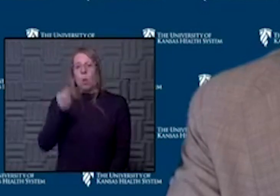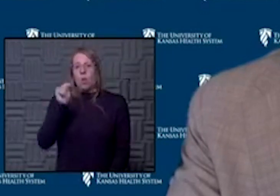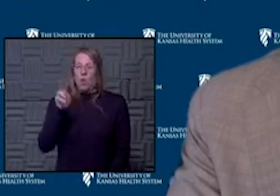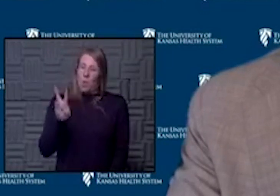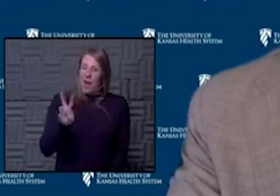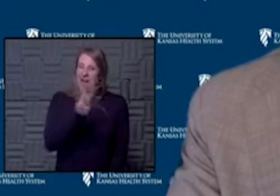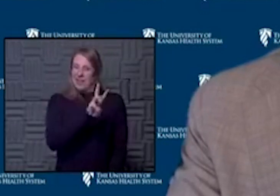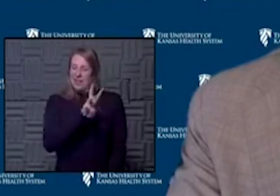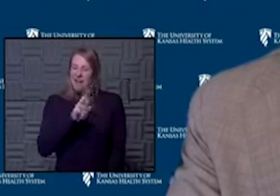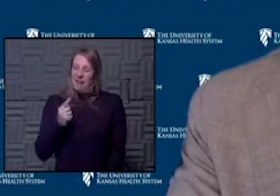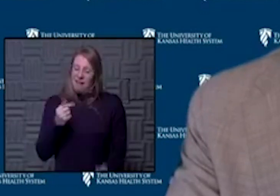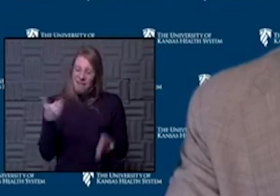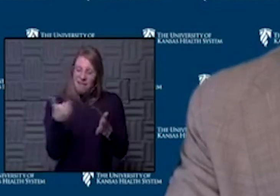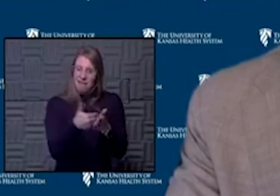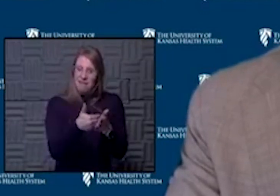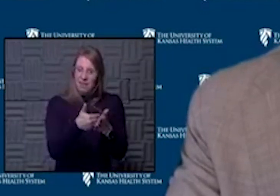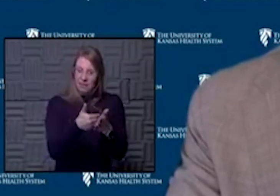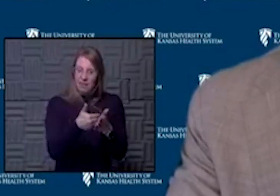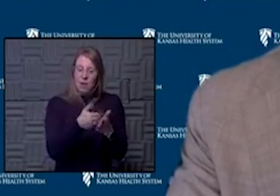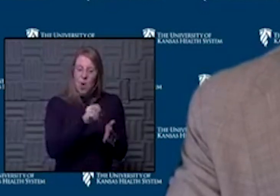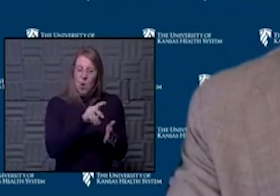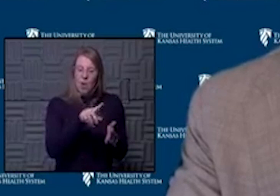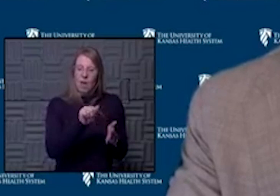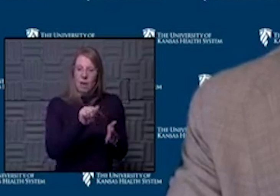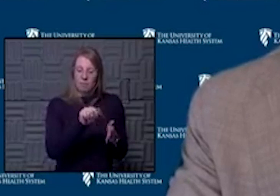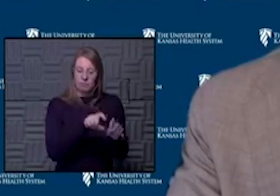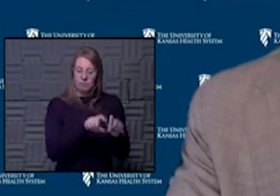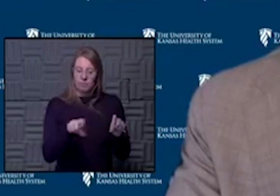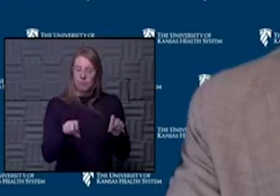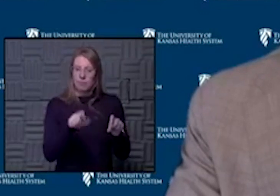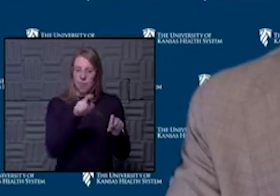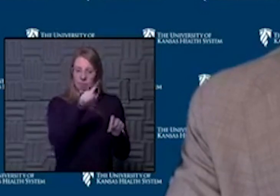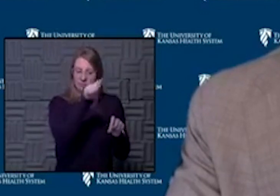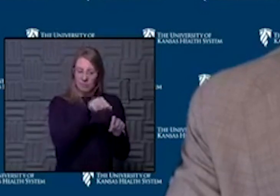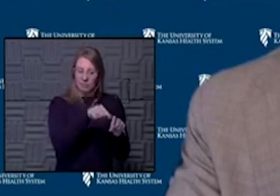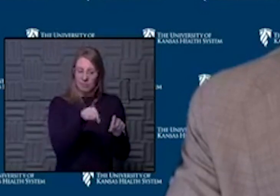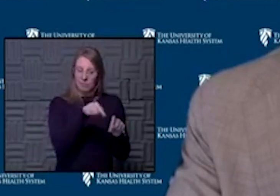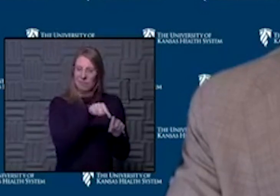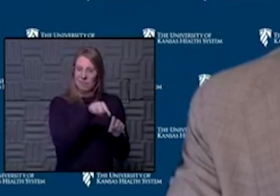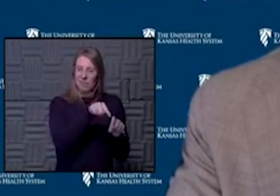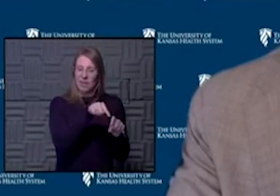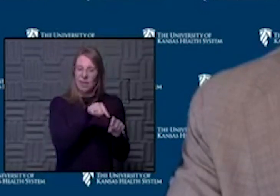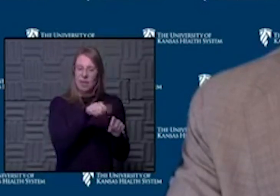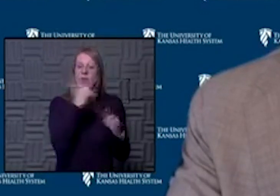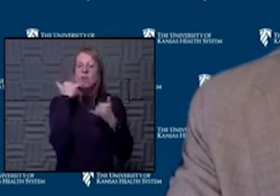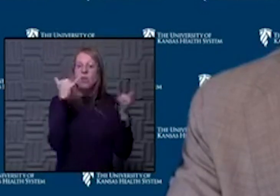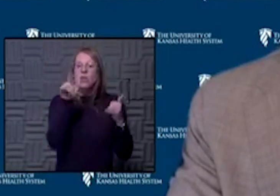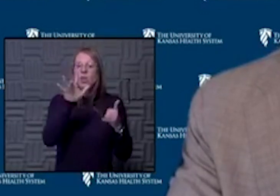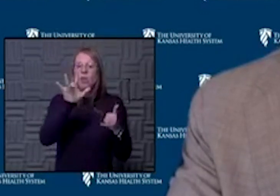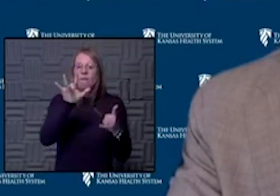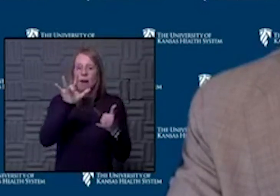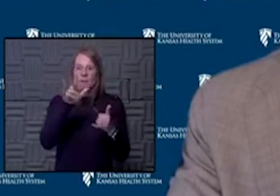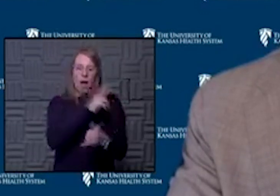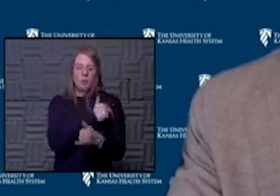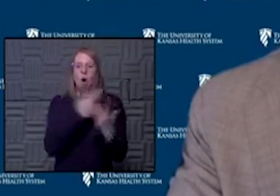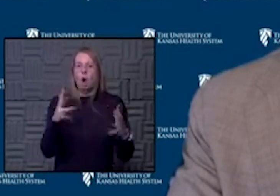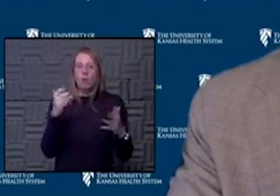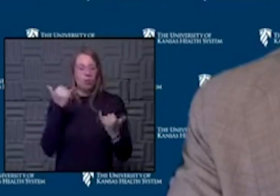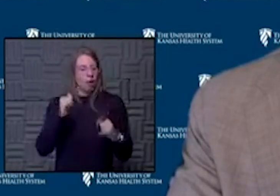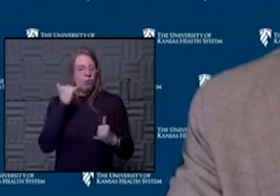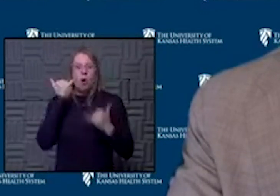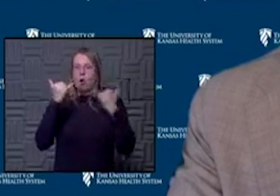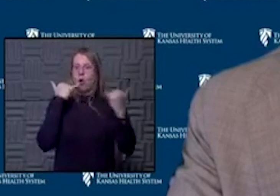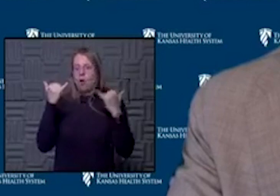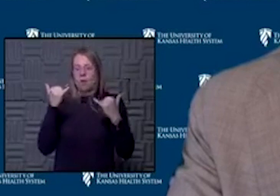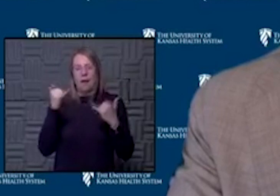uh, Texas, really close to the Oklahoma panhandle. Um, that hospital called 25 hospitals already trying to find, um,